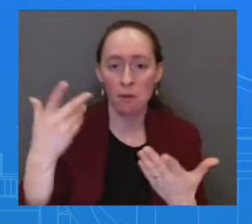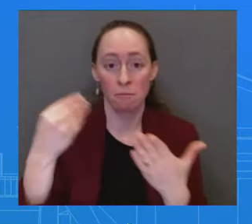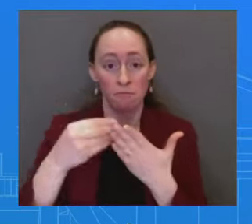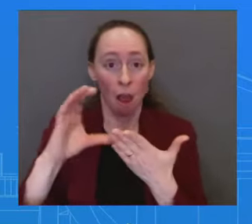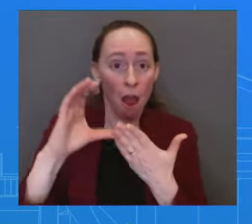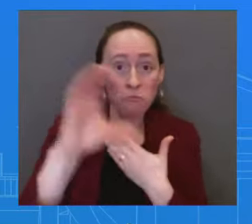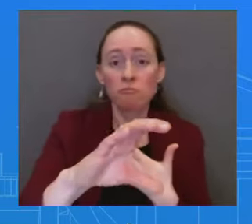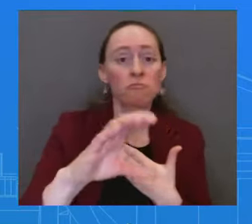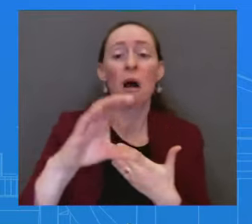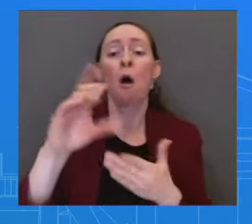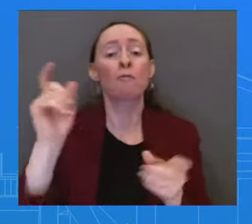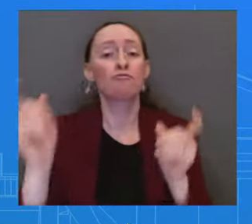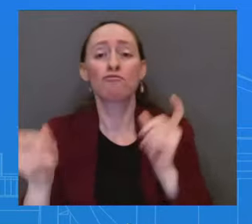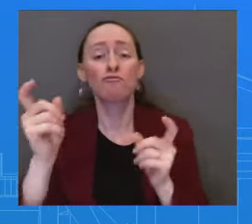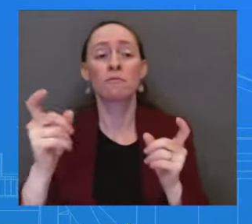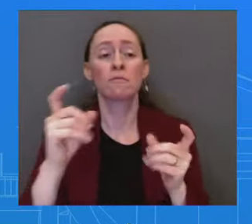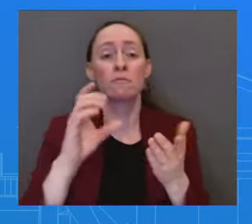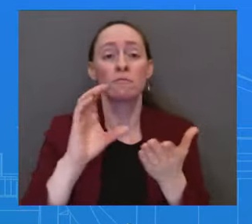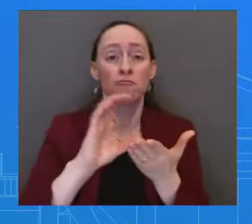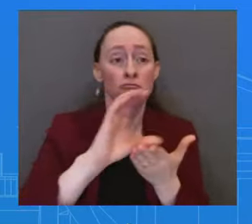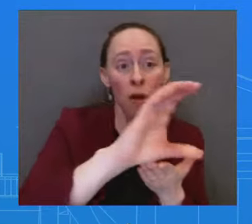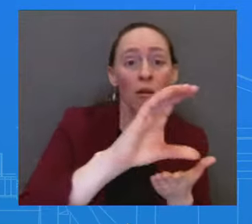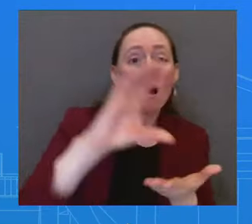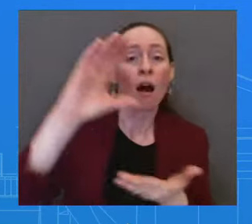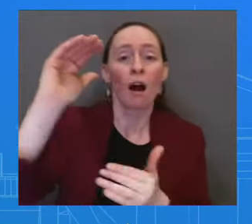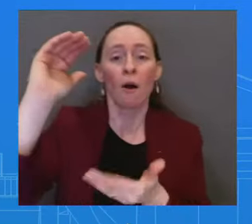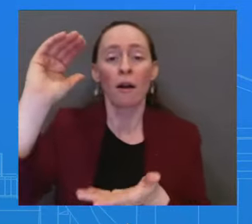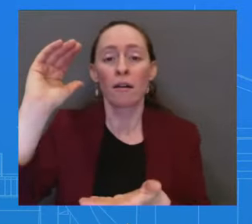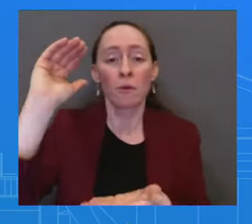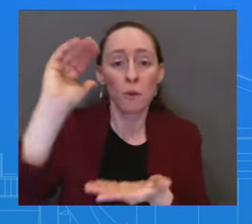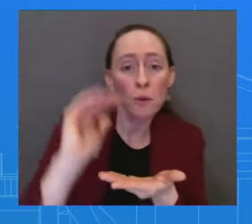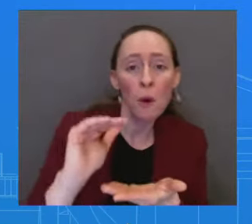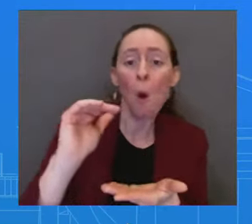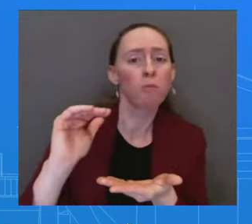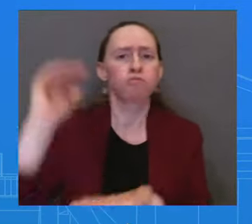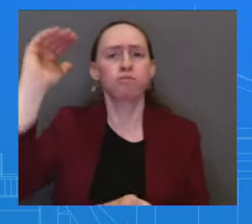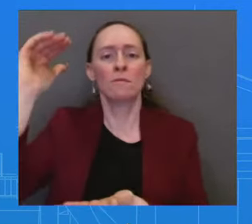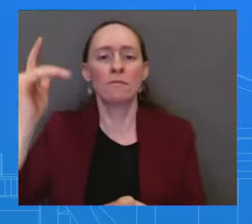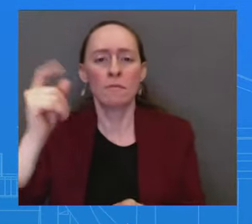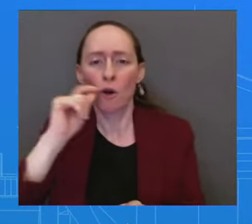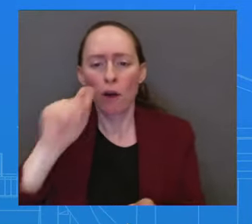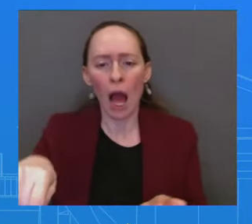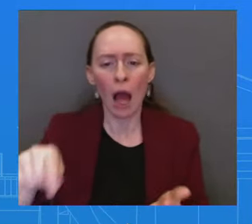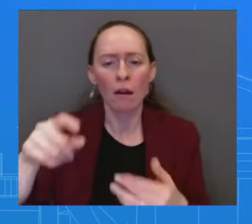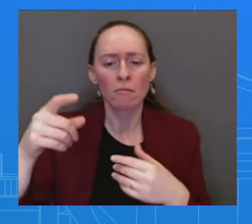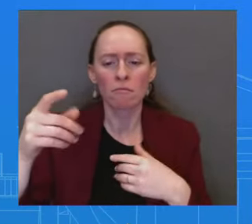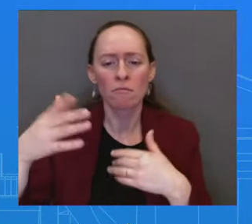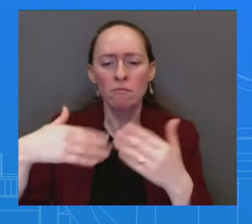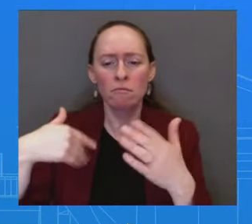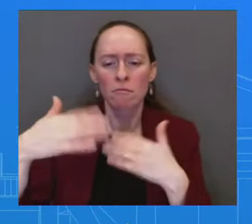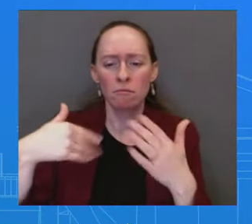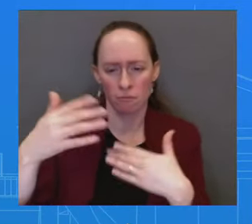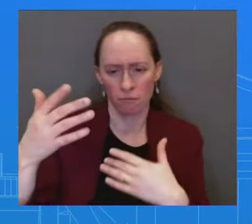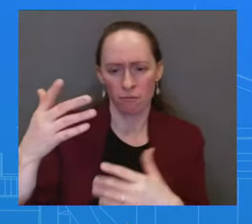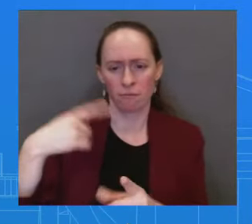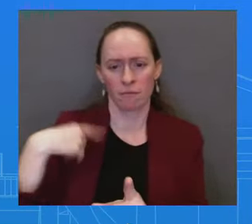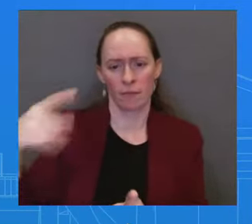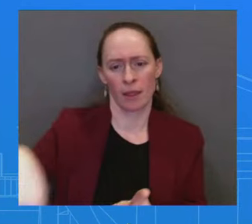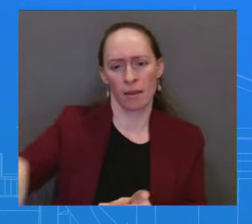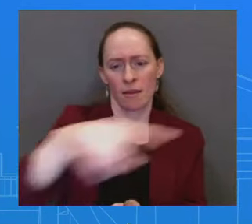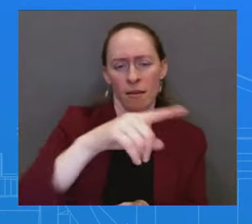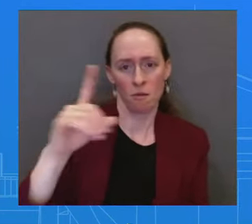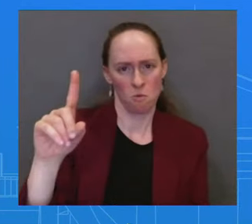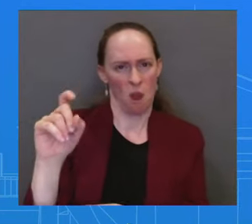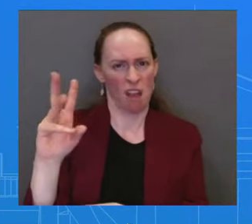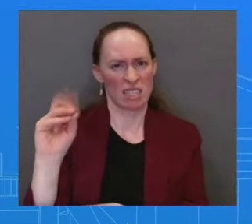from the administration side to keep this still in that ballpark range of $106 billion? So, I want to be really mindful and really careful here. I'm not going to